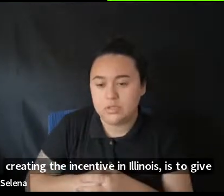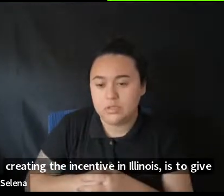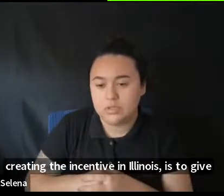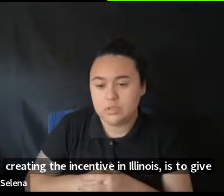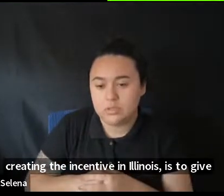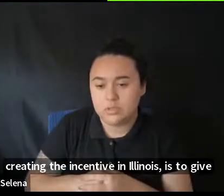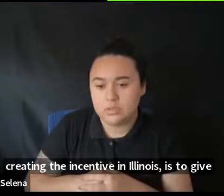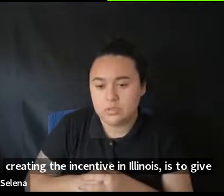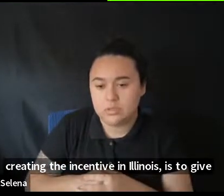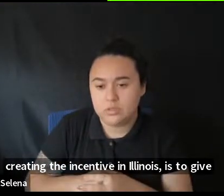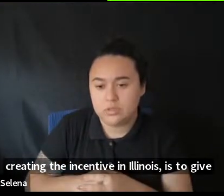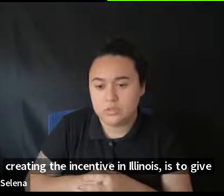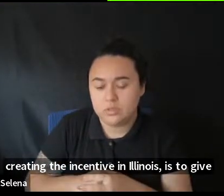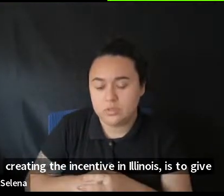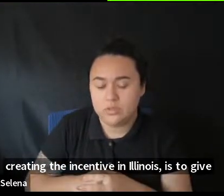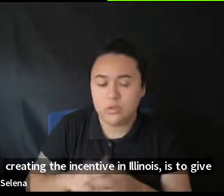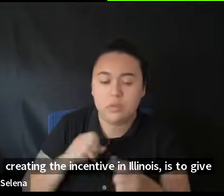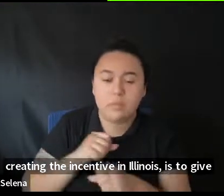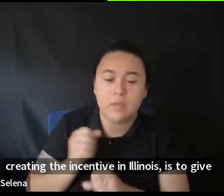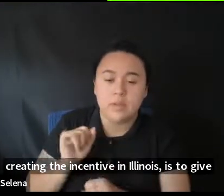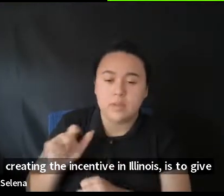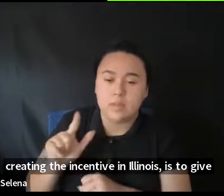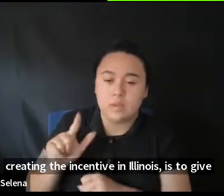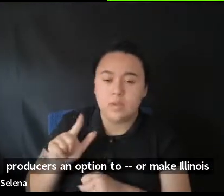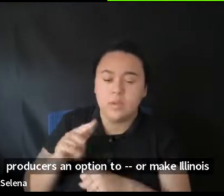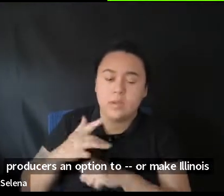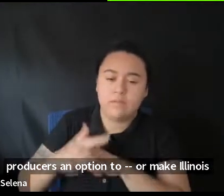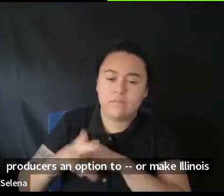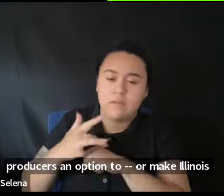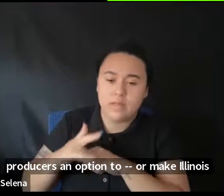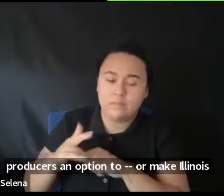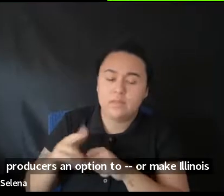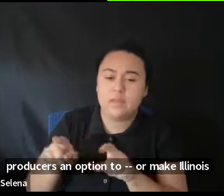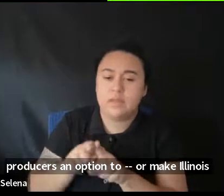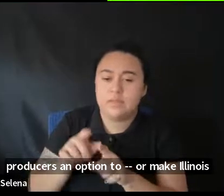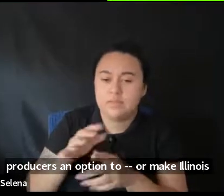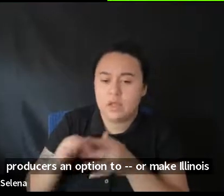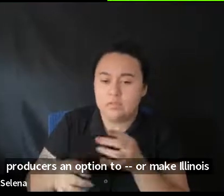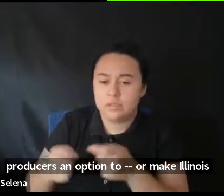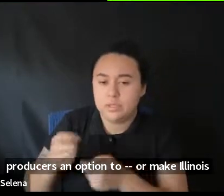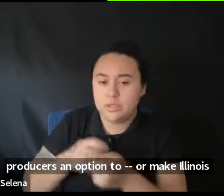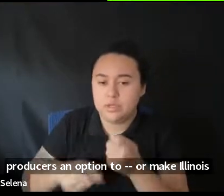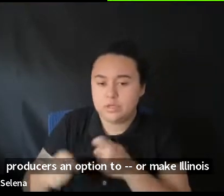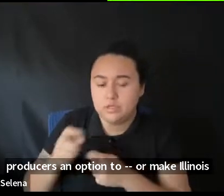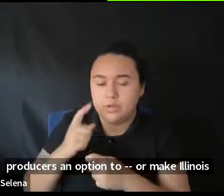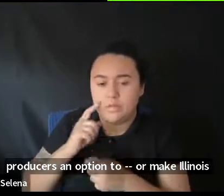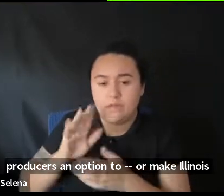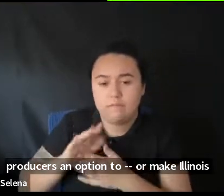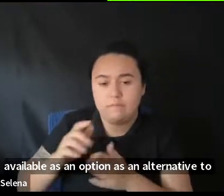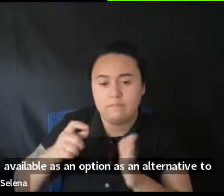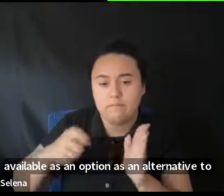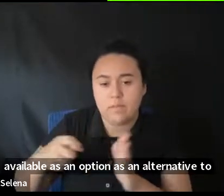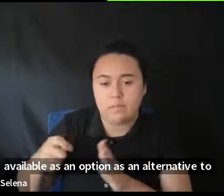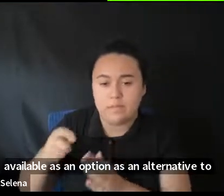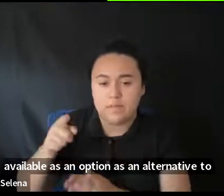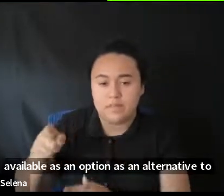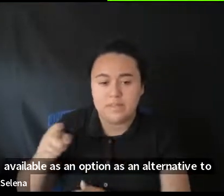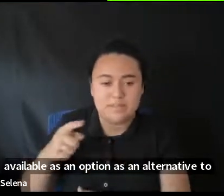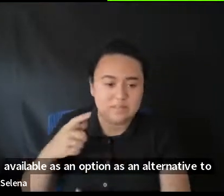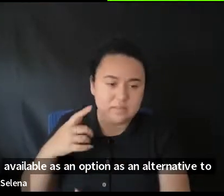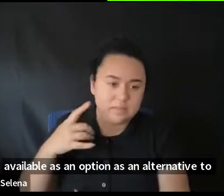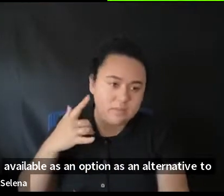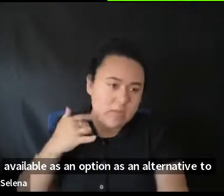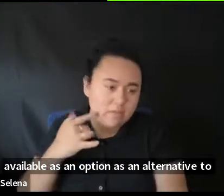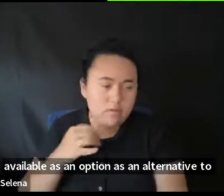To. Or make Illinois available. As an option. As an alternative. To. Uh. Filming it. In. California.